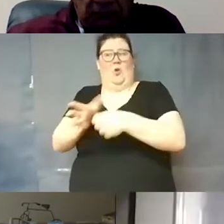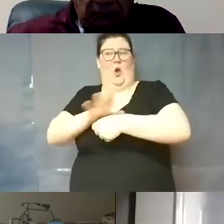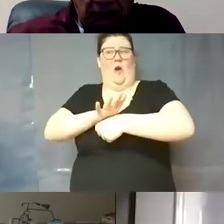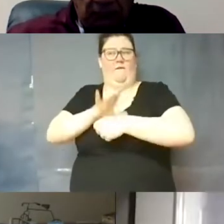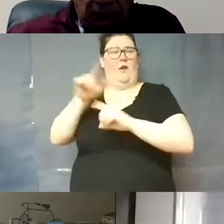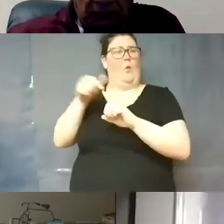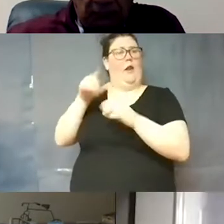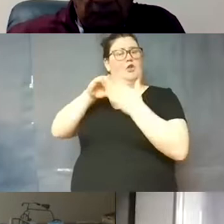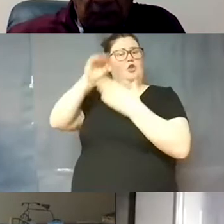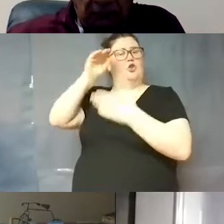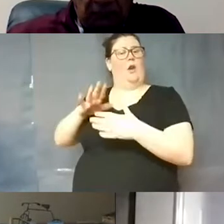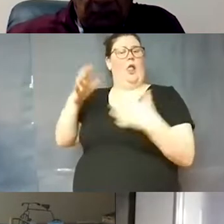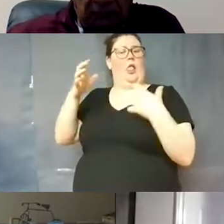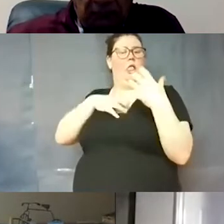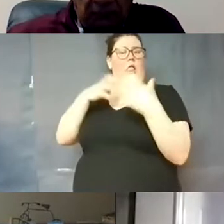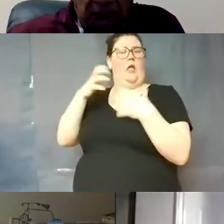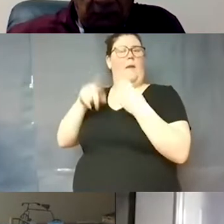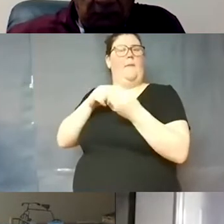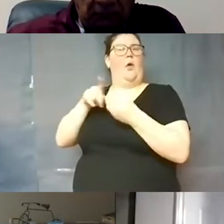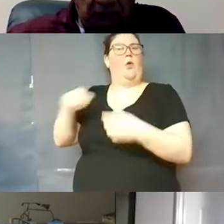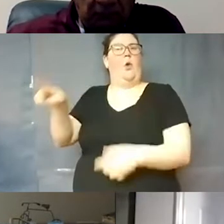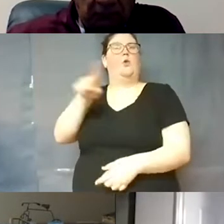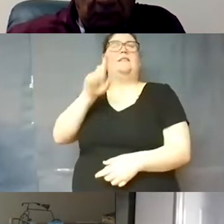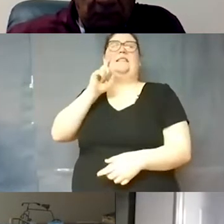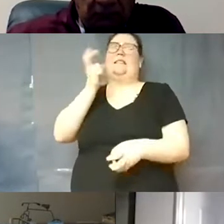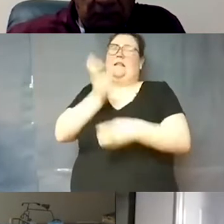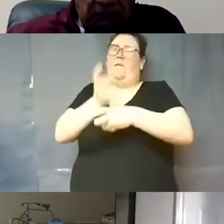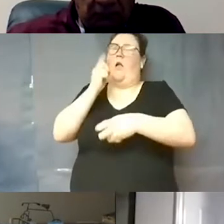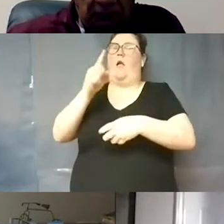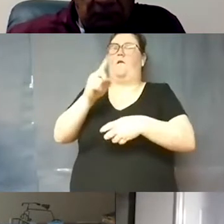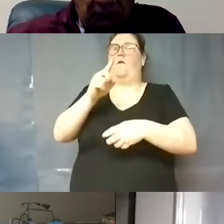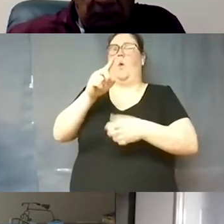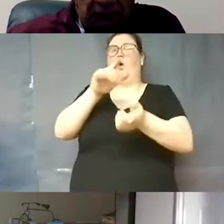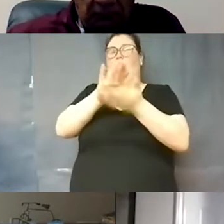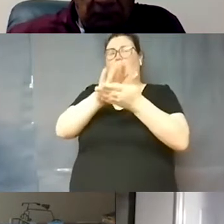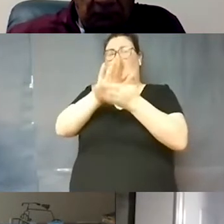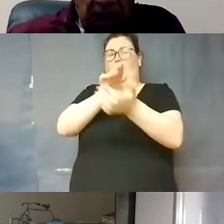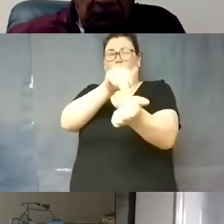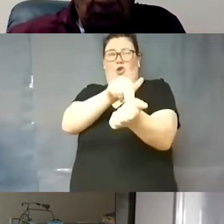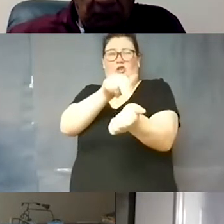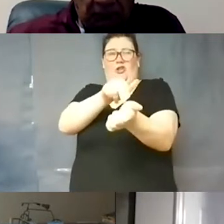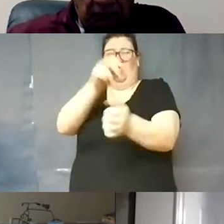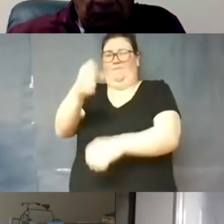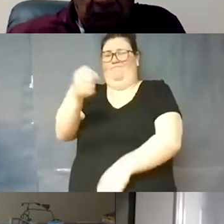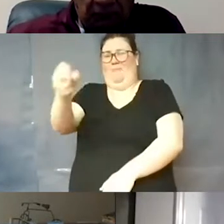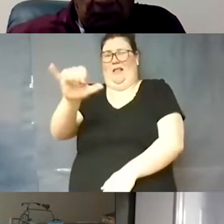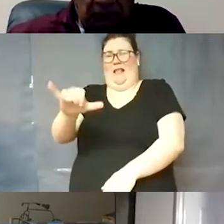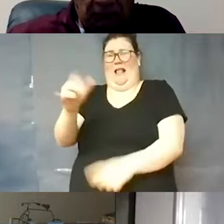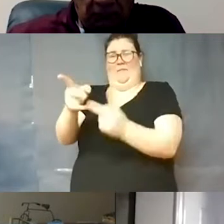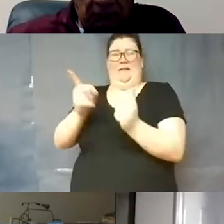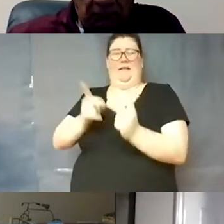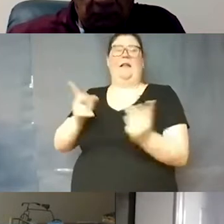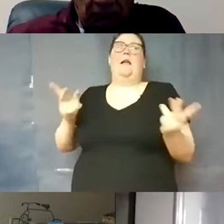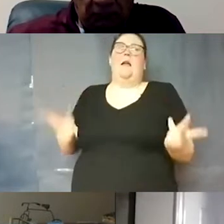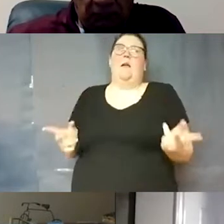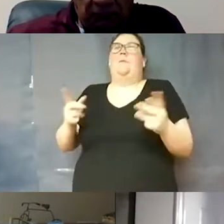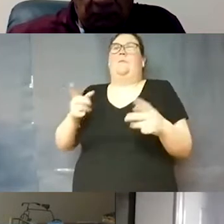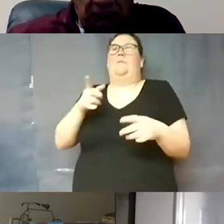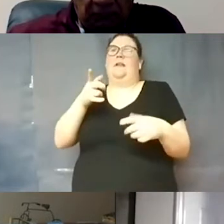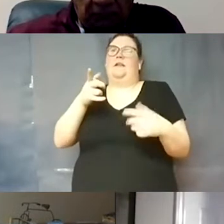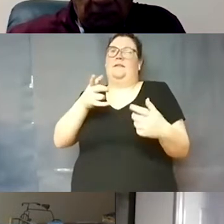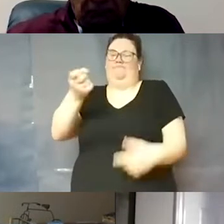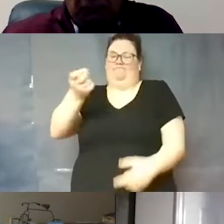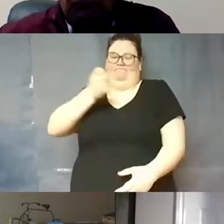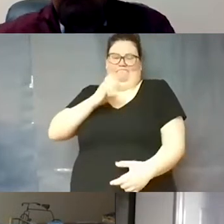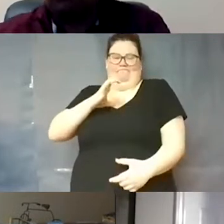those it's a very difficult position for our school nurses to be put into but it's something that we're tasked with doing and so we do